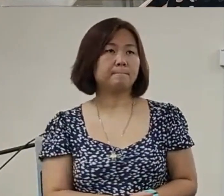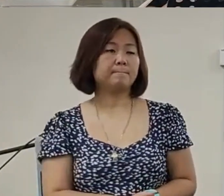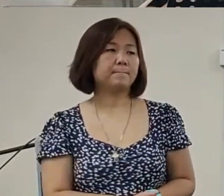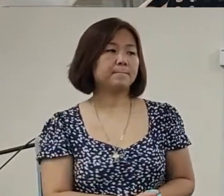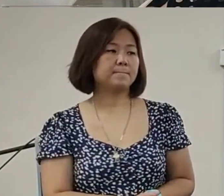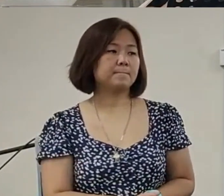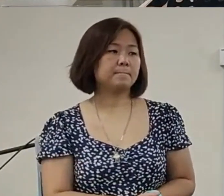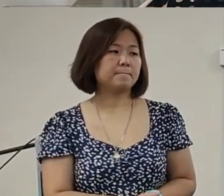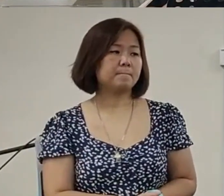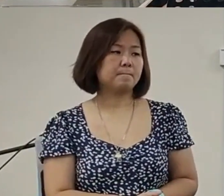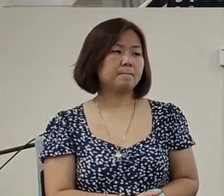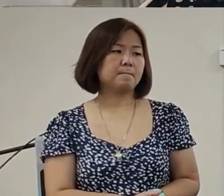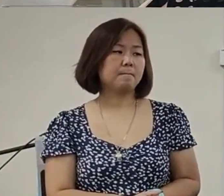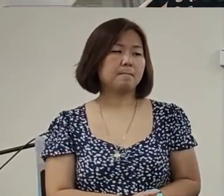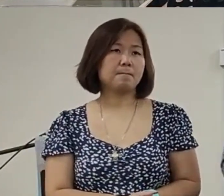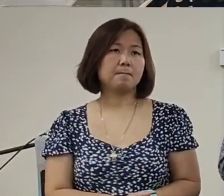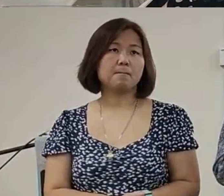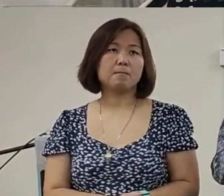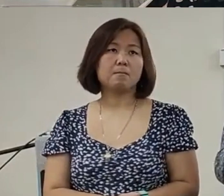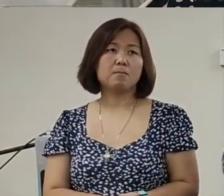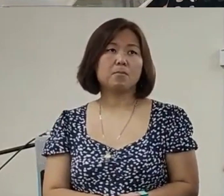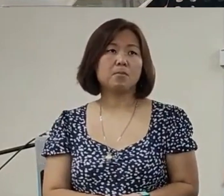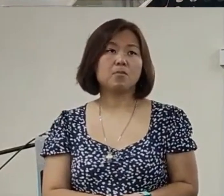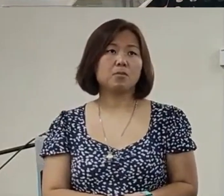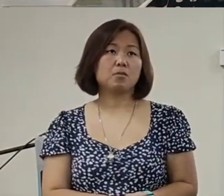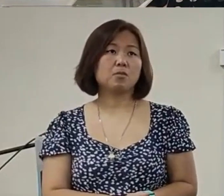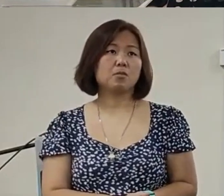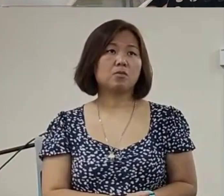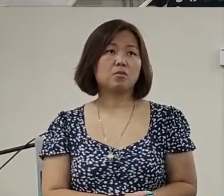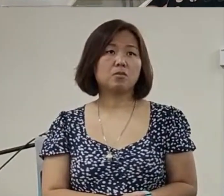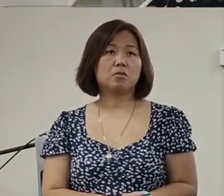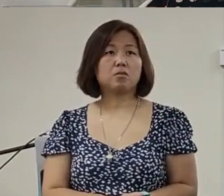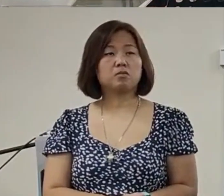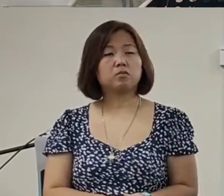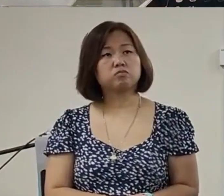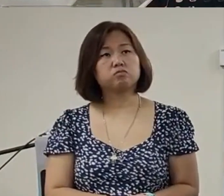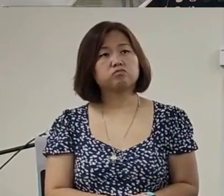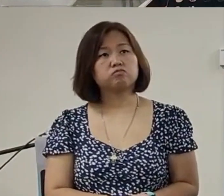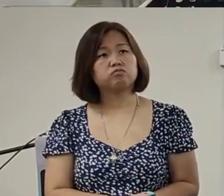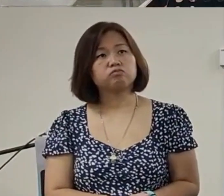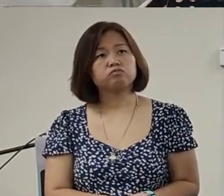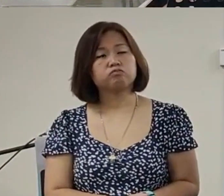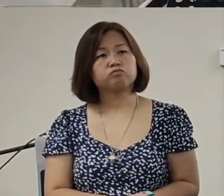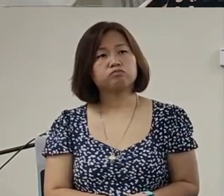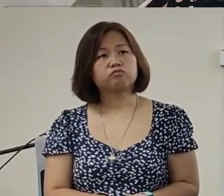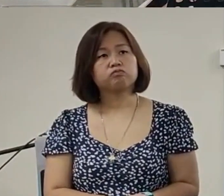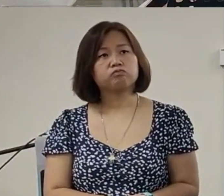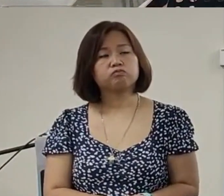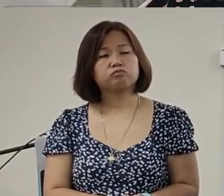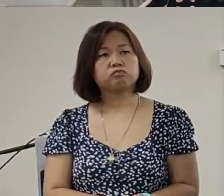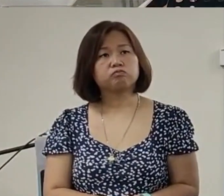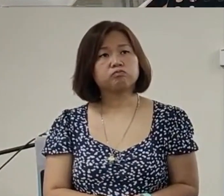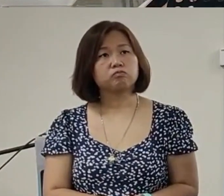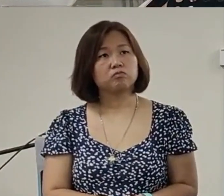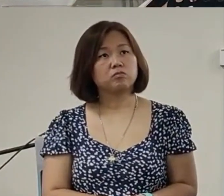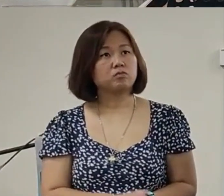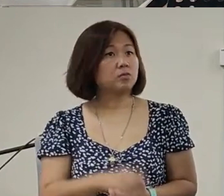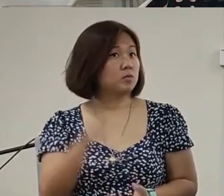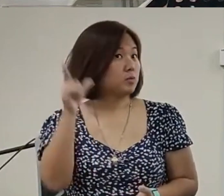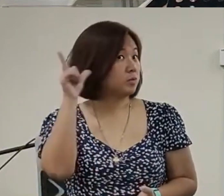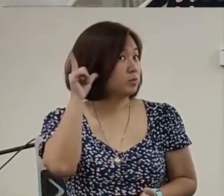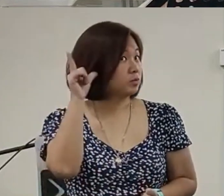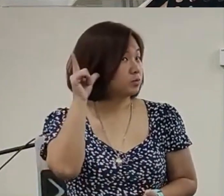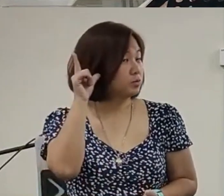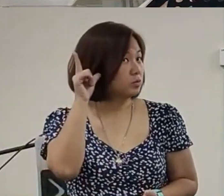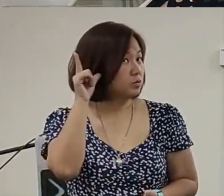this verse 1Because it's likeWhat is thisWho is the coastlandsAnd what is thisBase listenBasicallyListen this is very importantThe